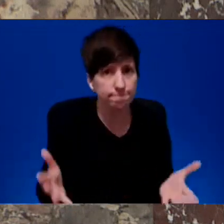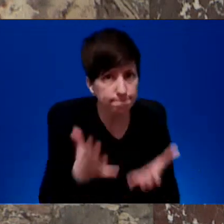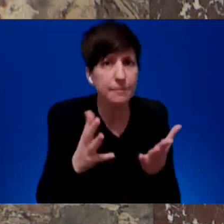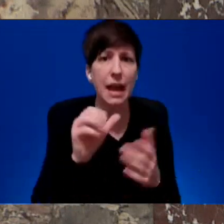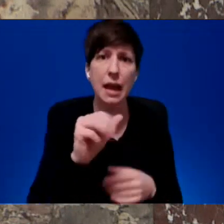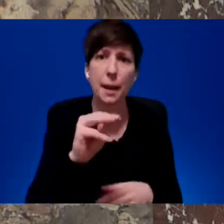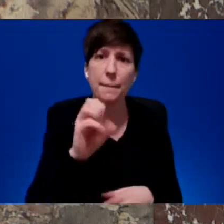Thanks. Thank you.